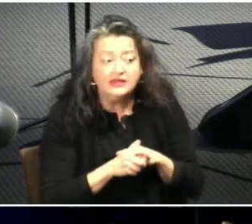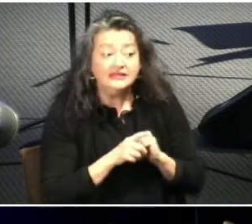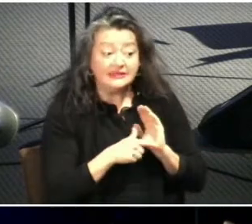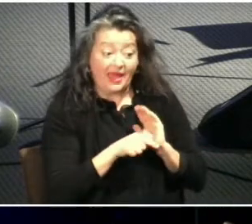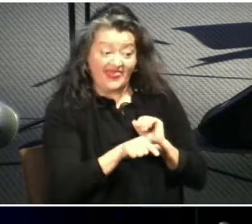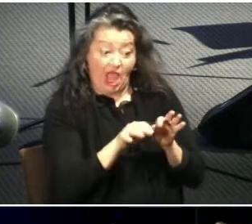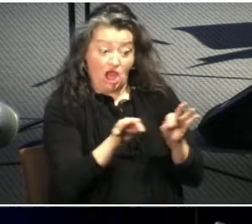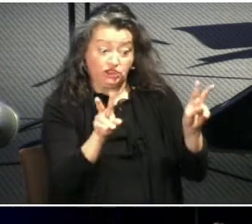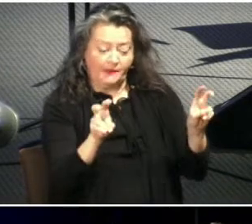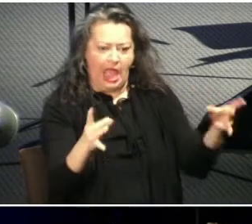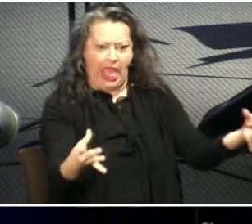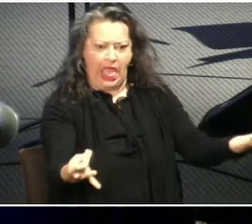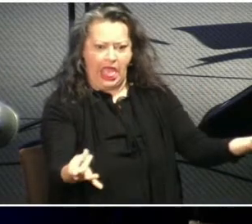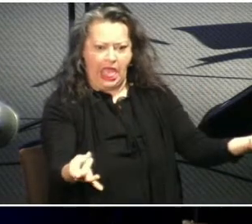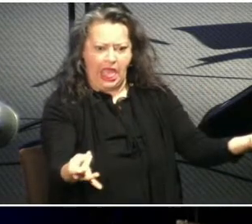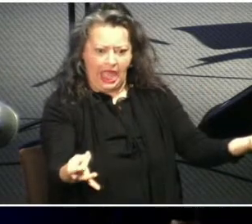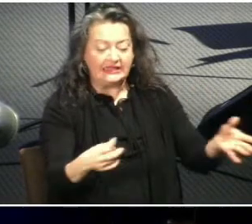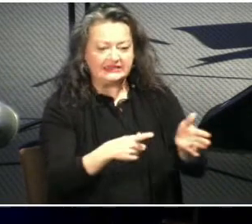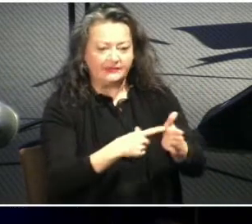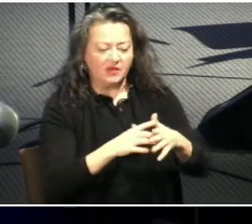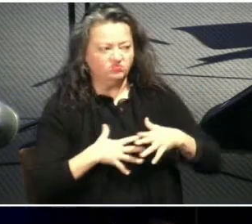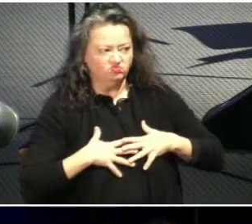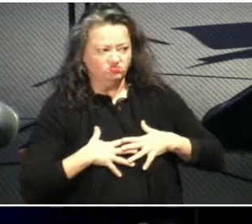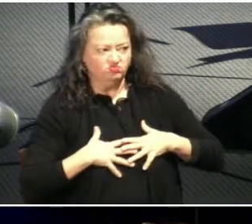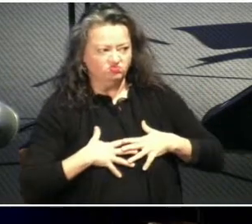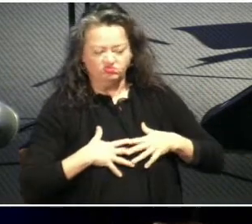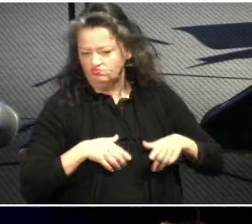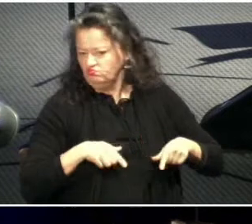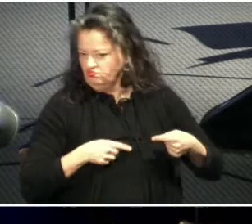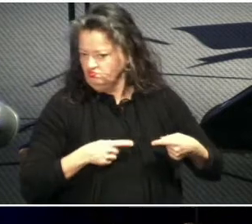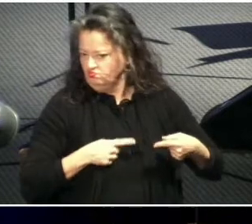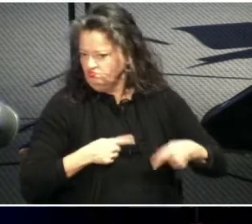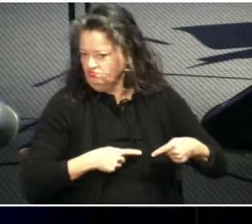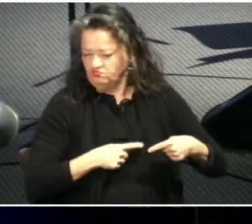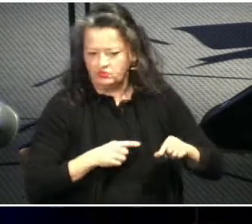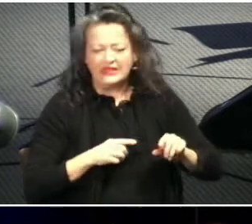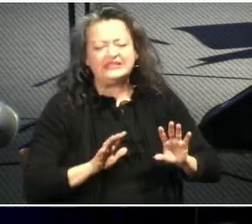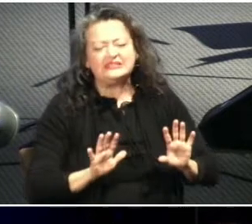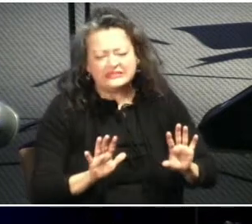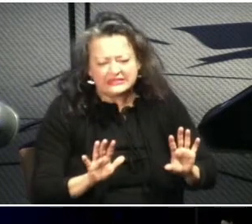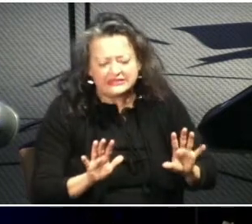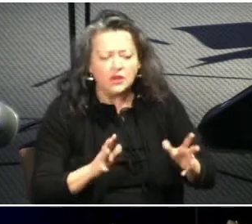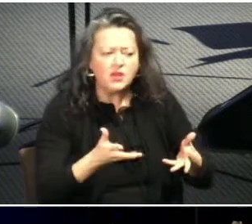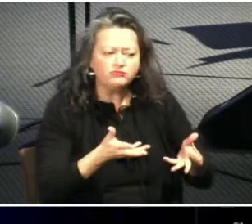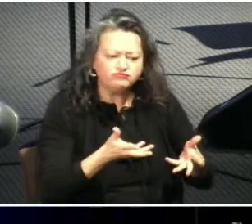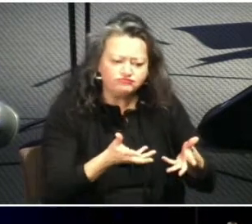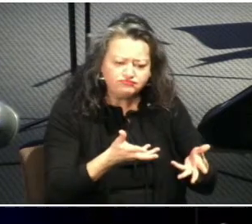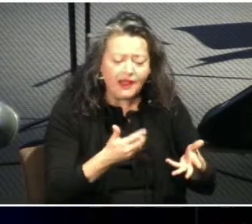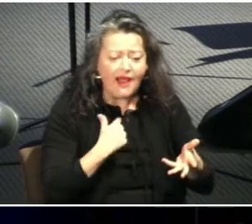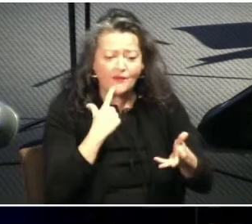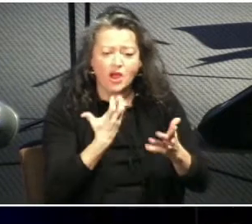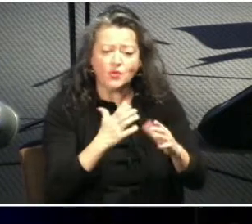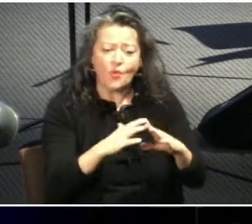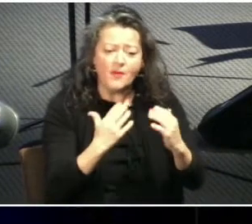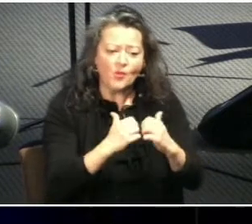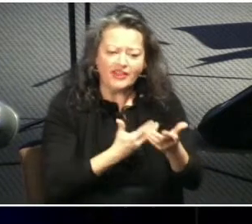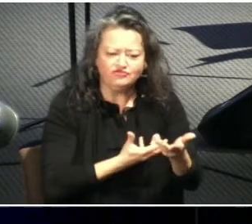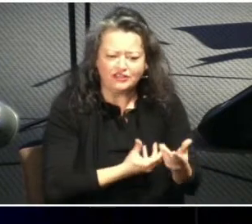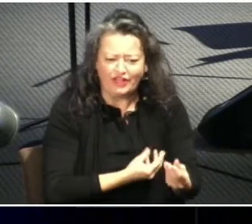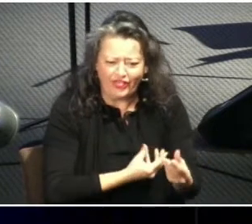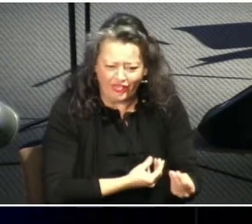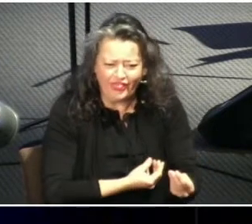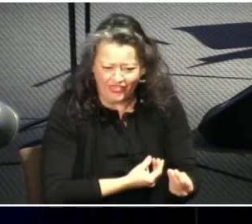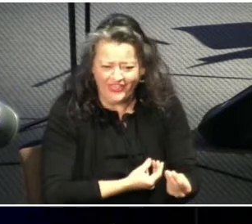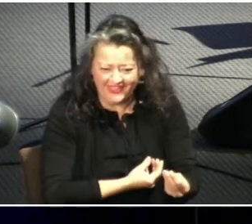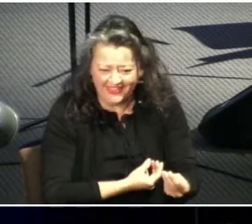heated as this and as widely debated so we first need to start with humble hearts and with gentle words which is not